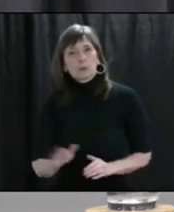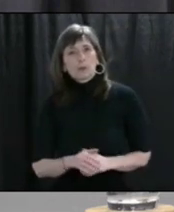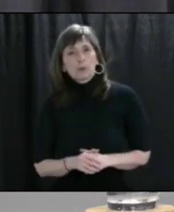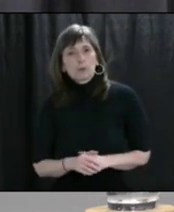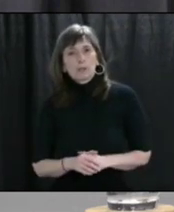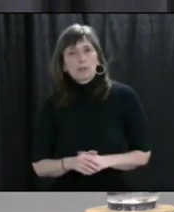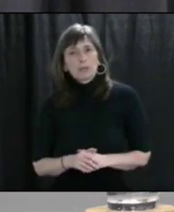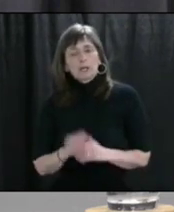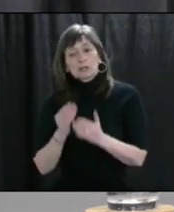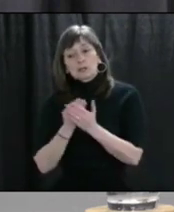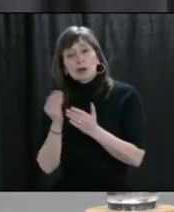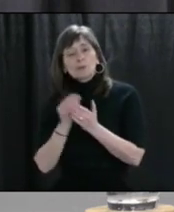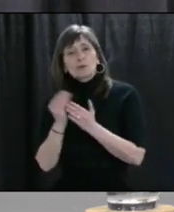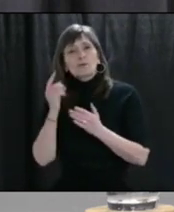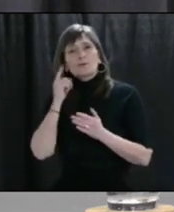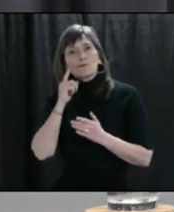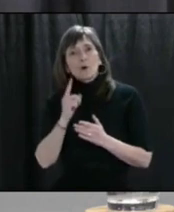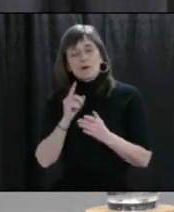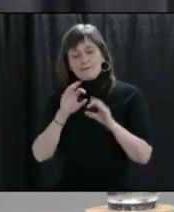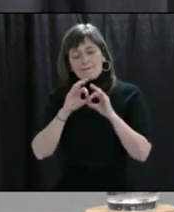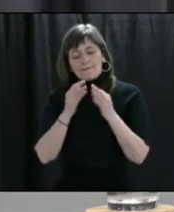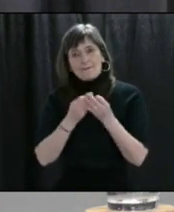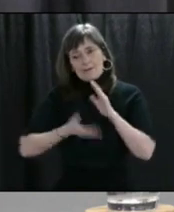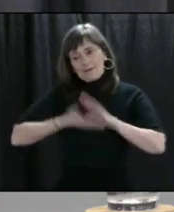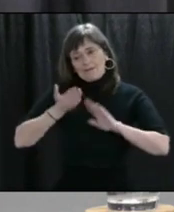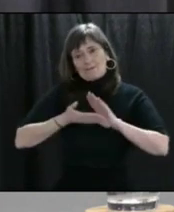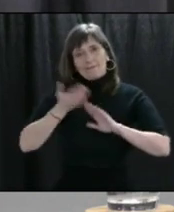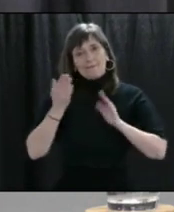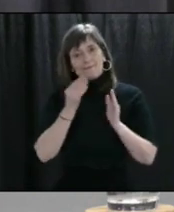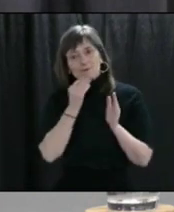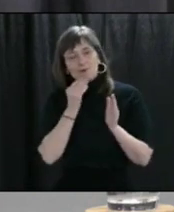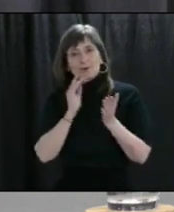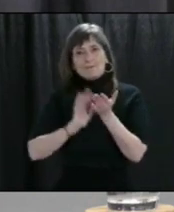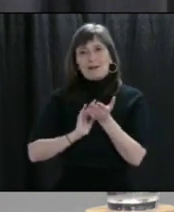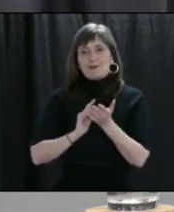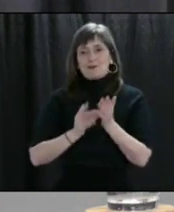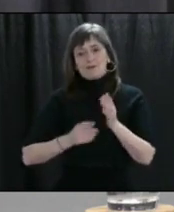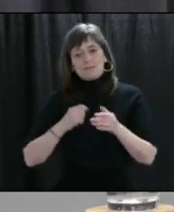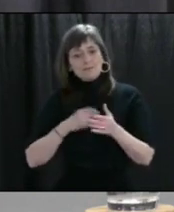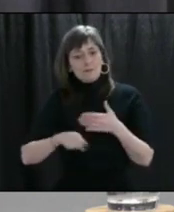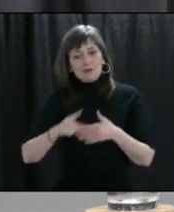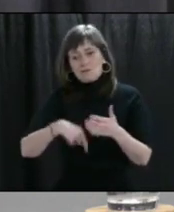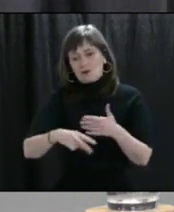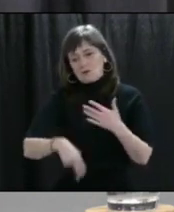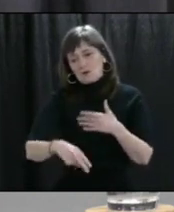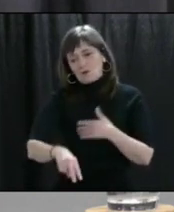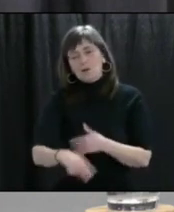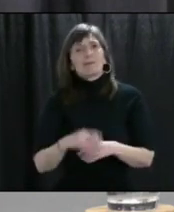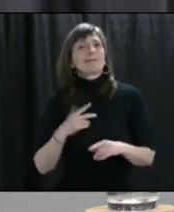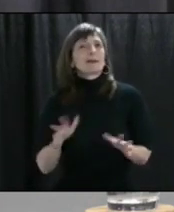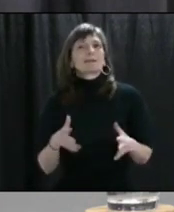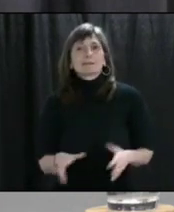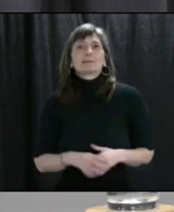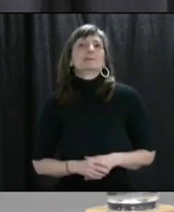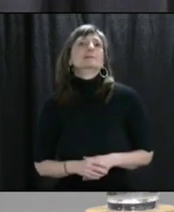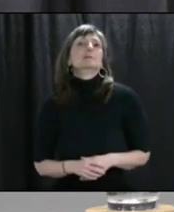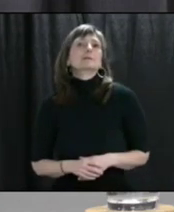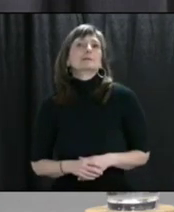essential to keep your family and your household going week over week as this pandemic evolves.